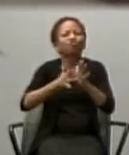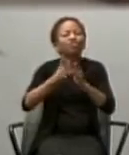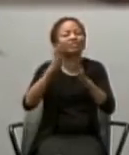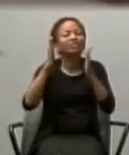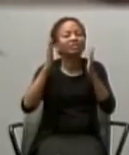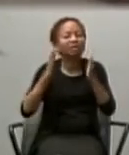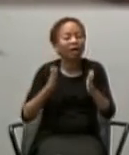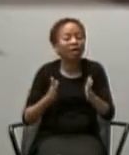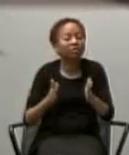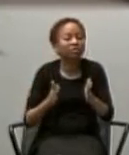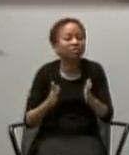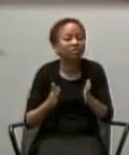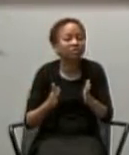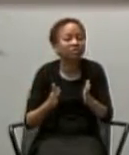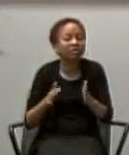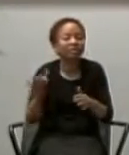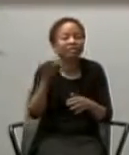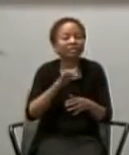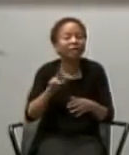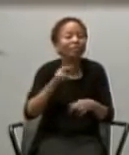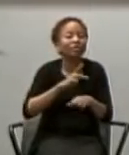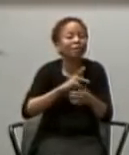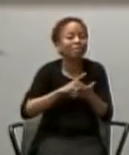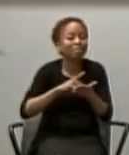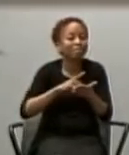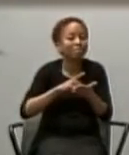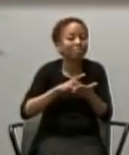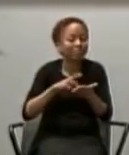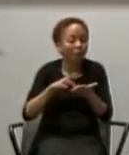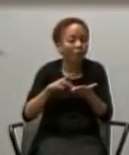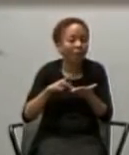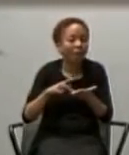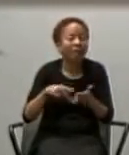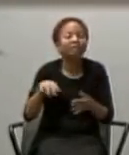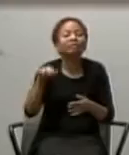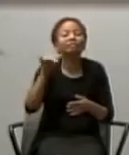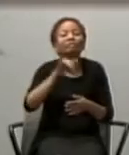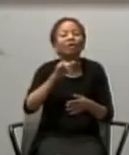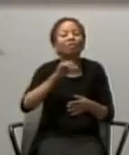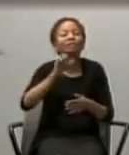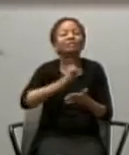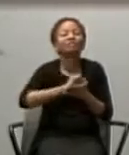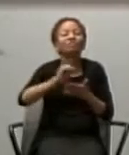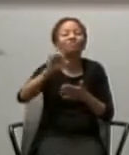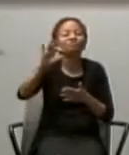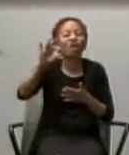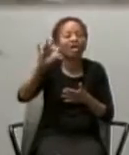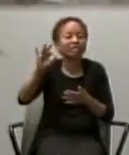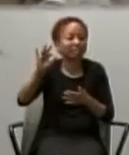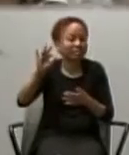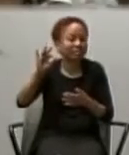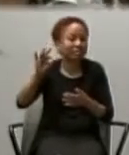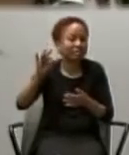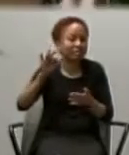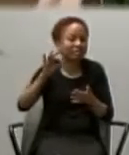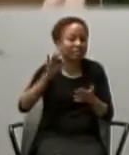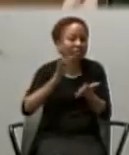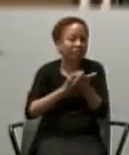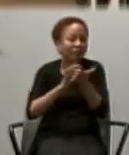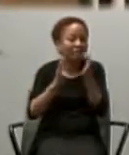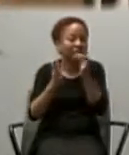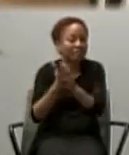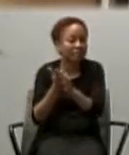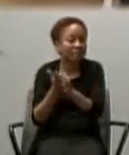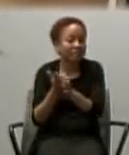as it was in the time of Paul, as it was in the time of St. Francis, as it was down through the ages, is